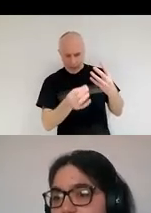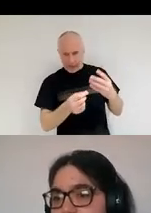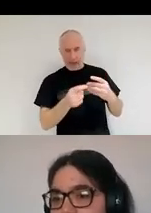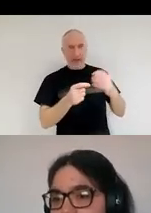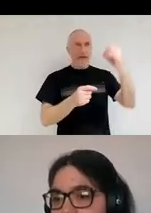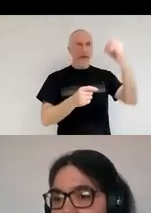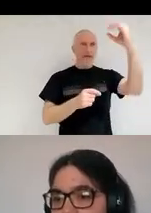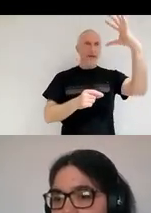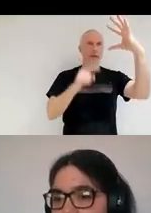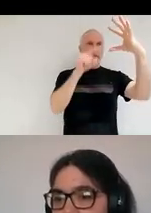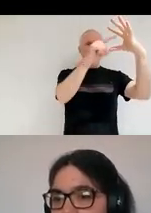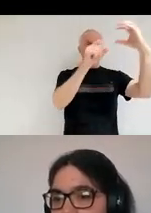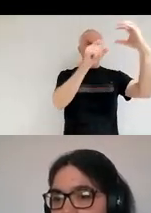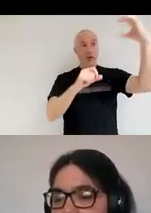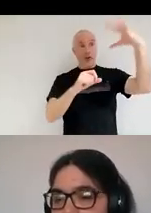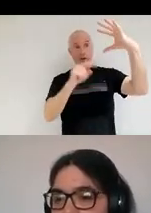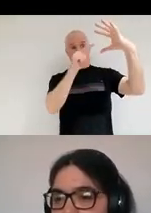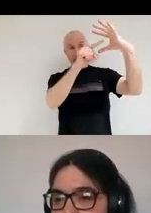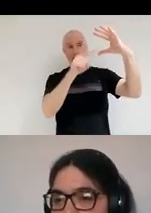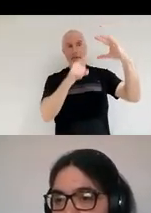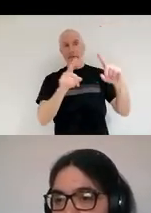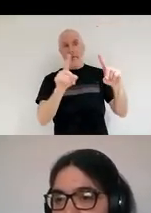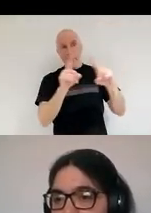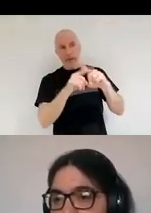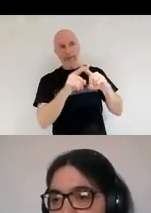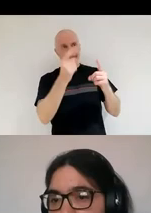average composition of everything?